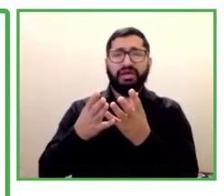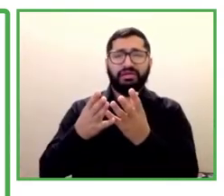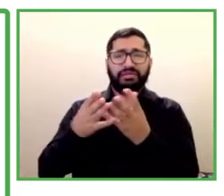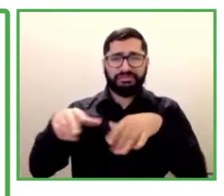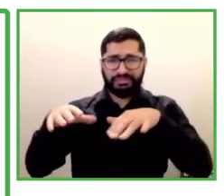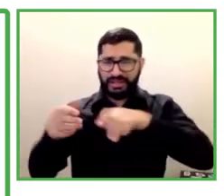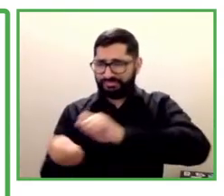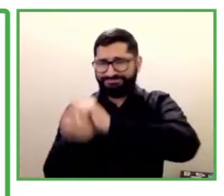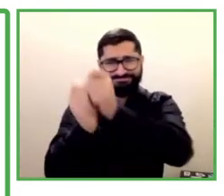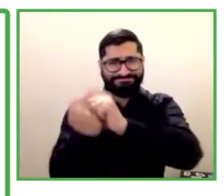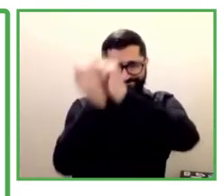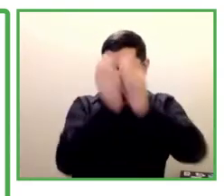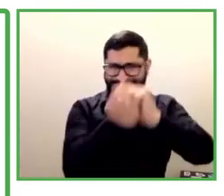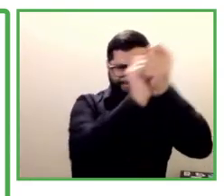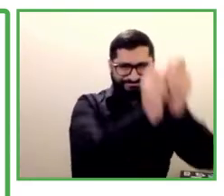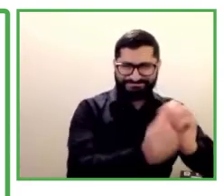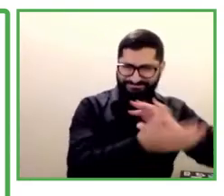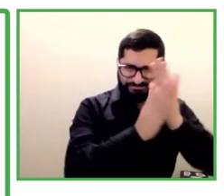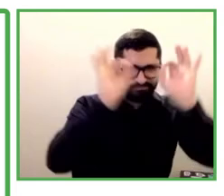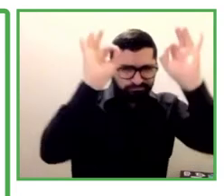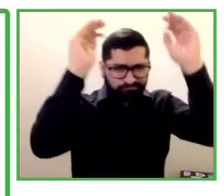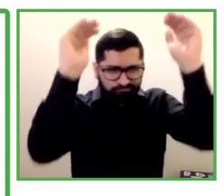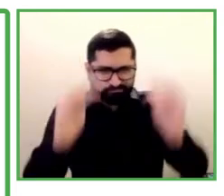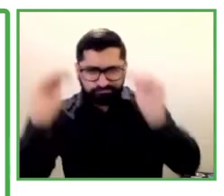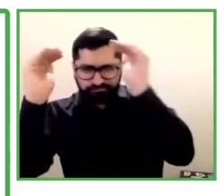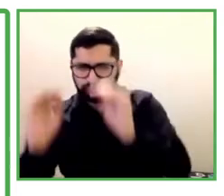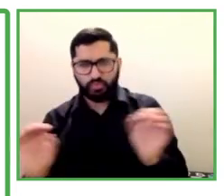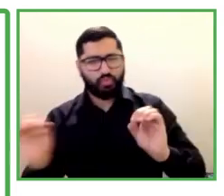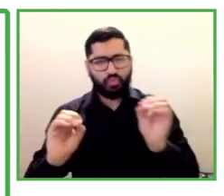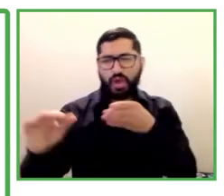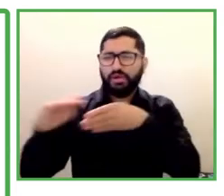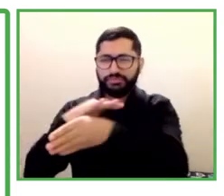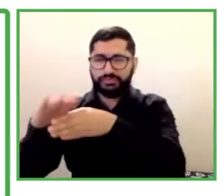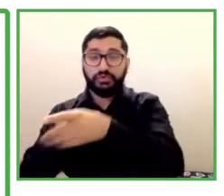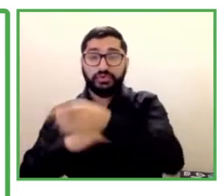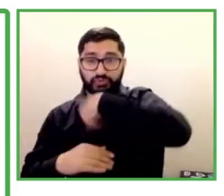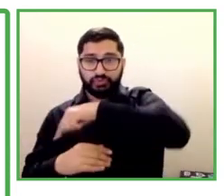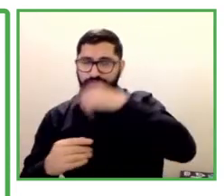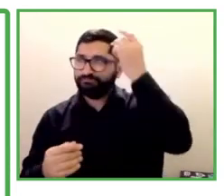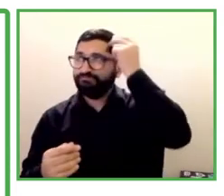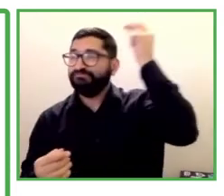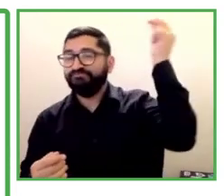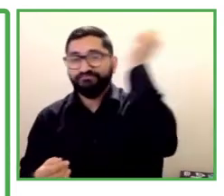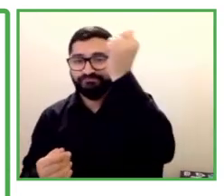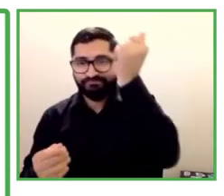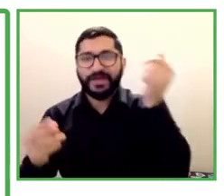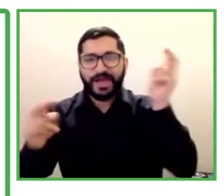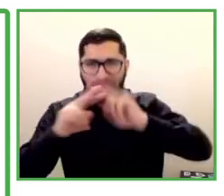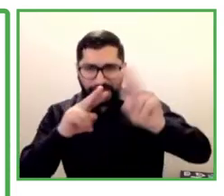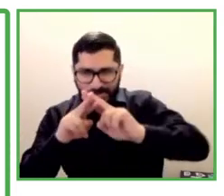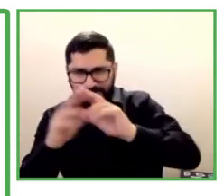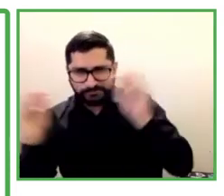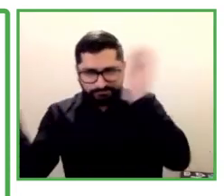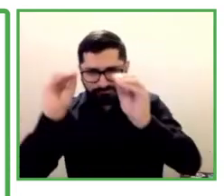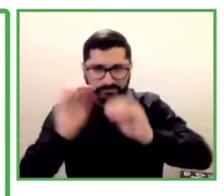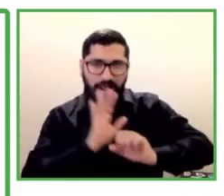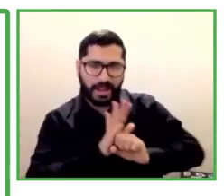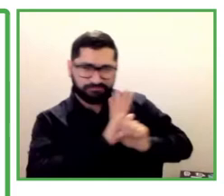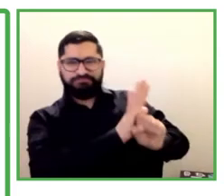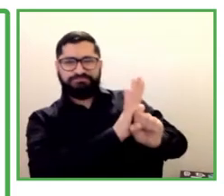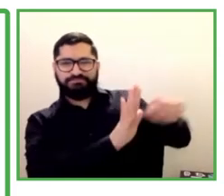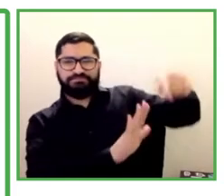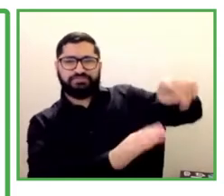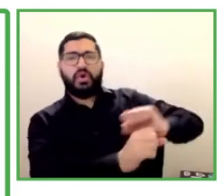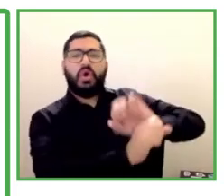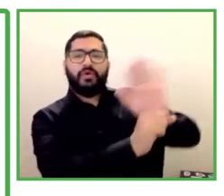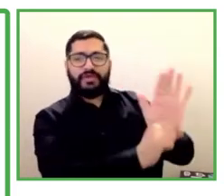that counteract this effect. Our next step for both projects consists of the creation of the Venká network, based on the Venká